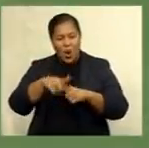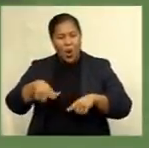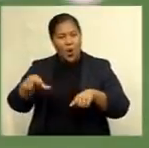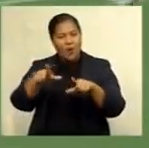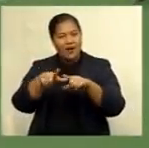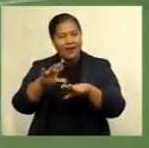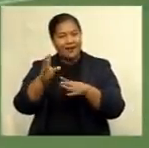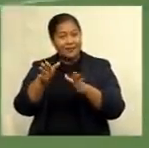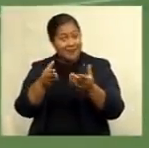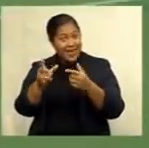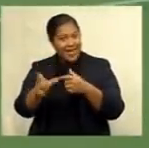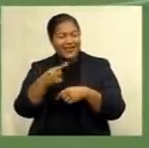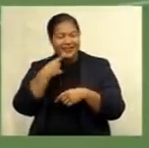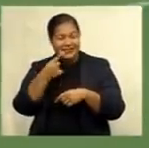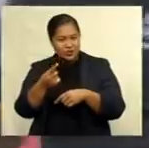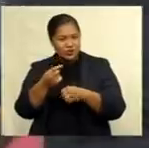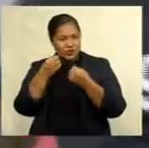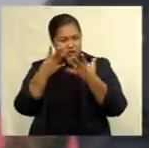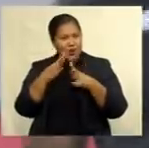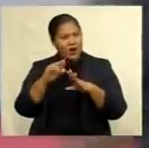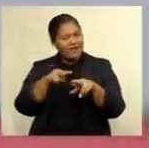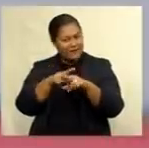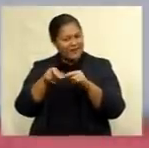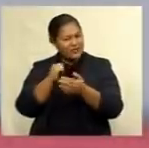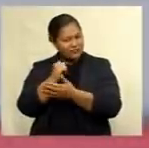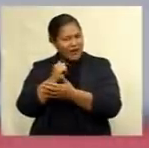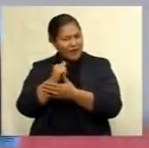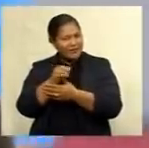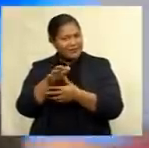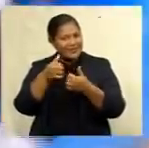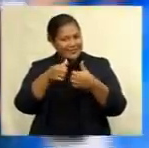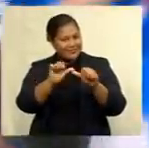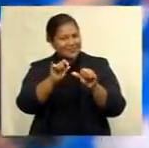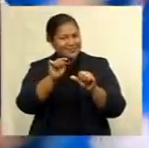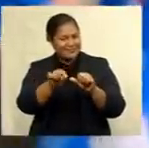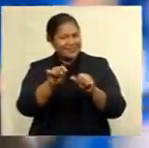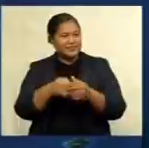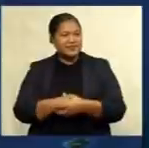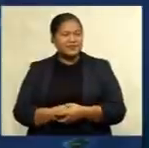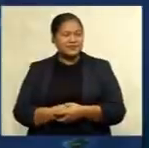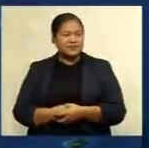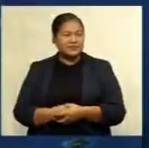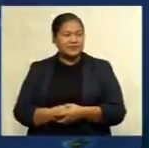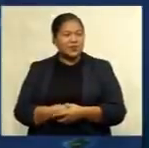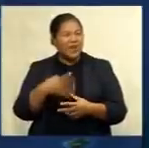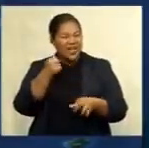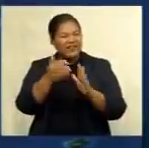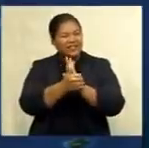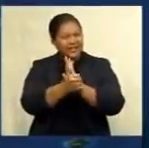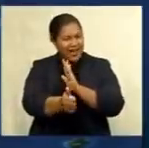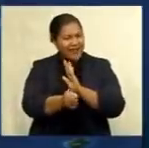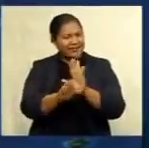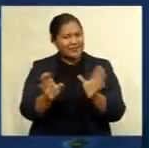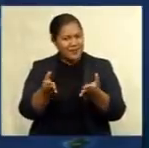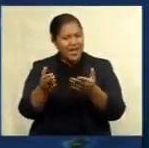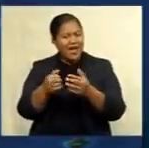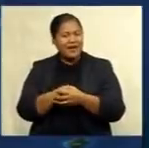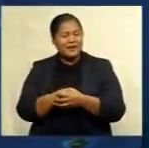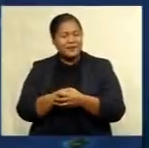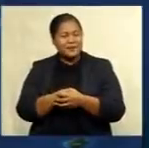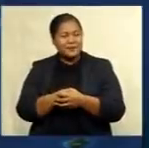that Fiji rugby pathways are working. We have the talent in Fiji. have the players who are just about